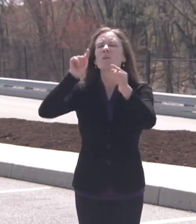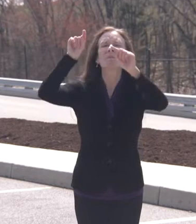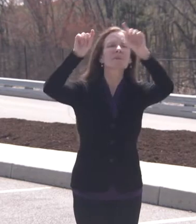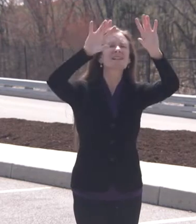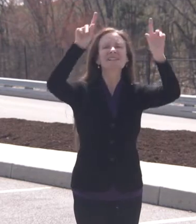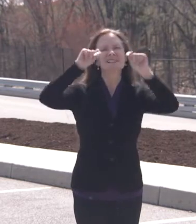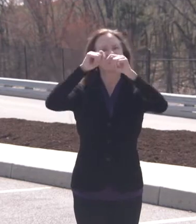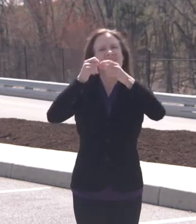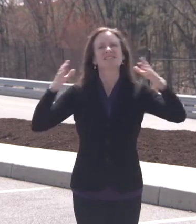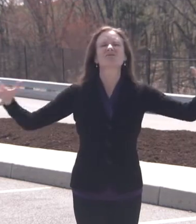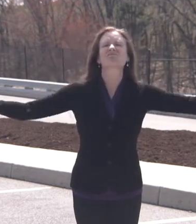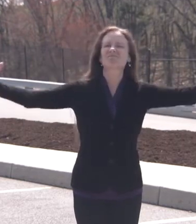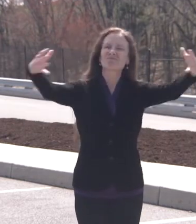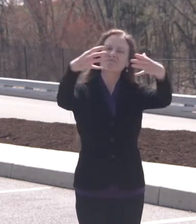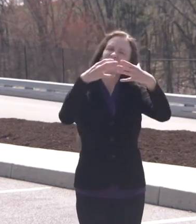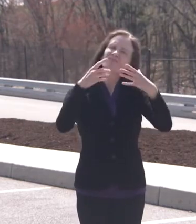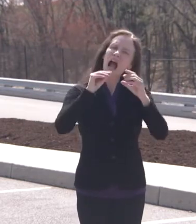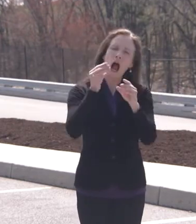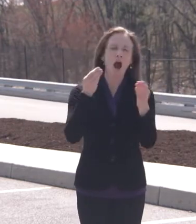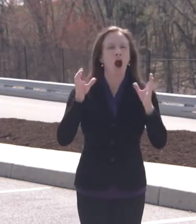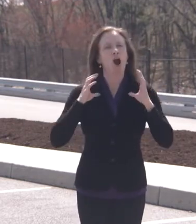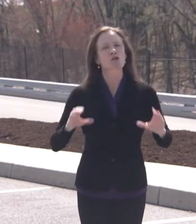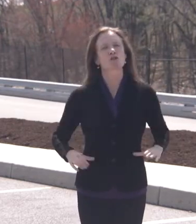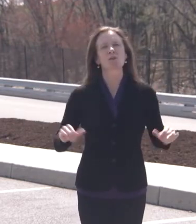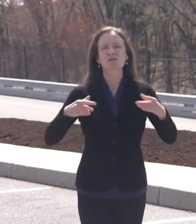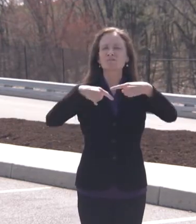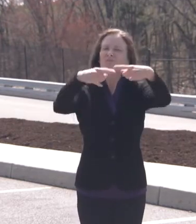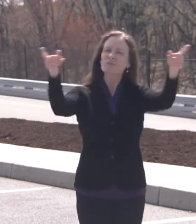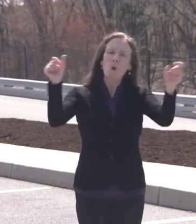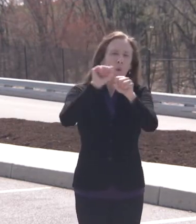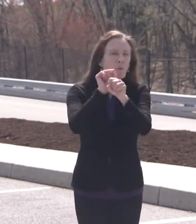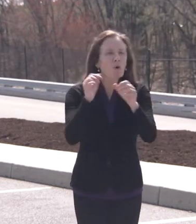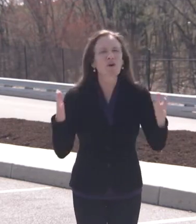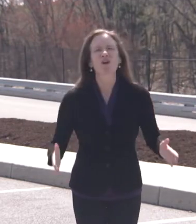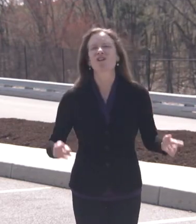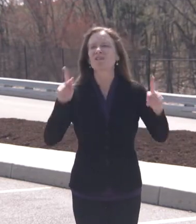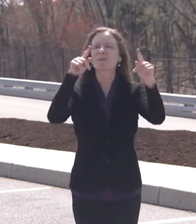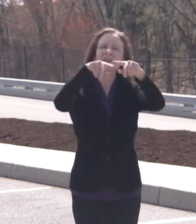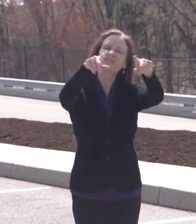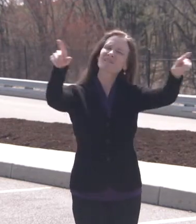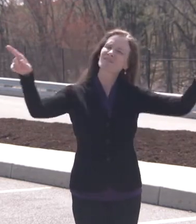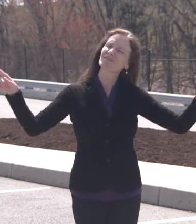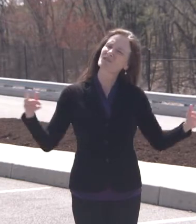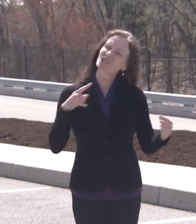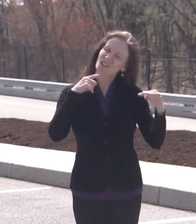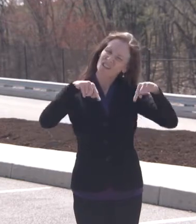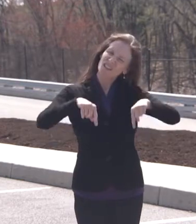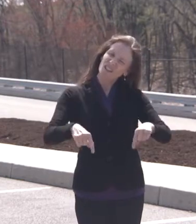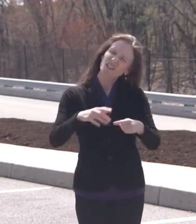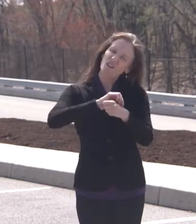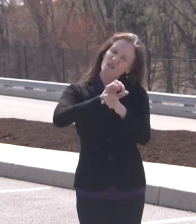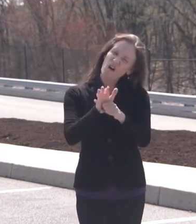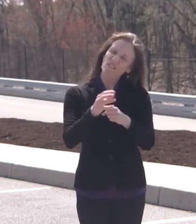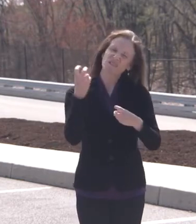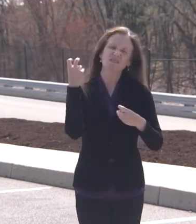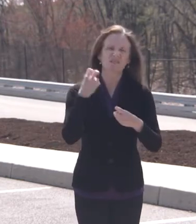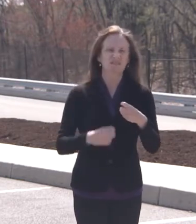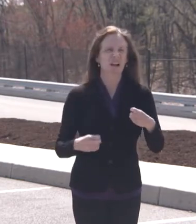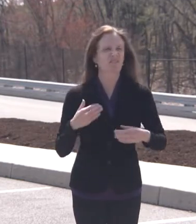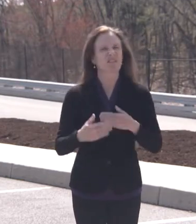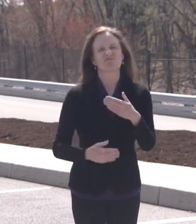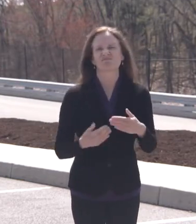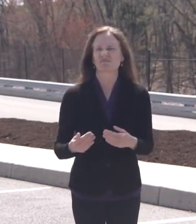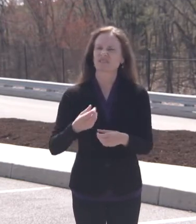They have truly worked tirelessly since the start of this program. We're also happy to partner with the Departments of Aging